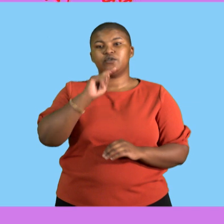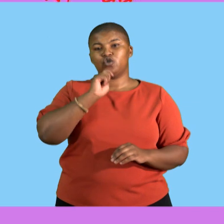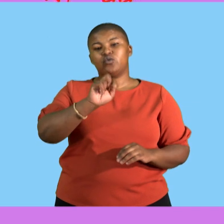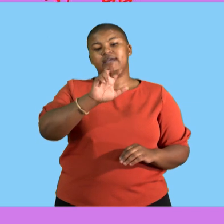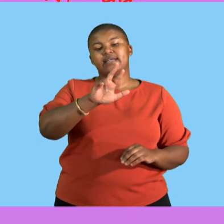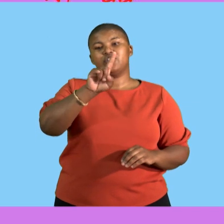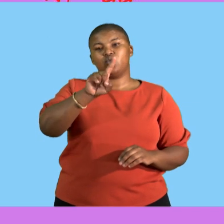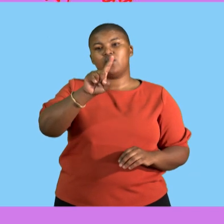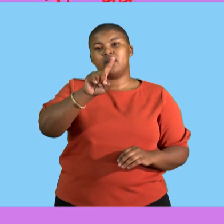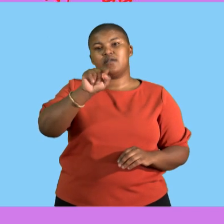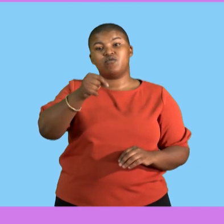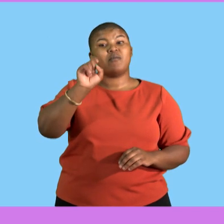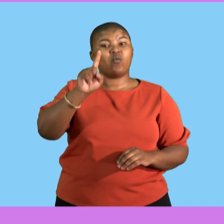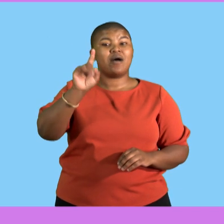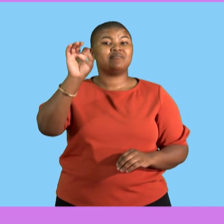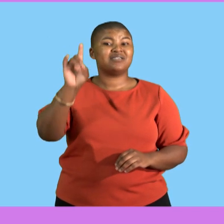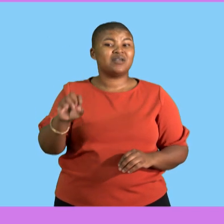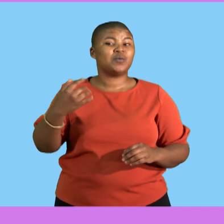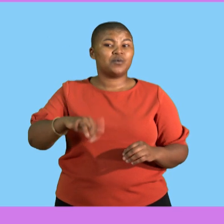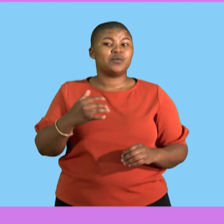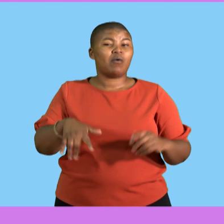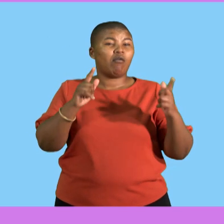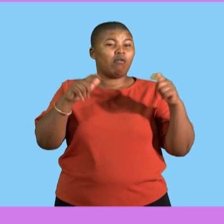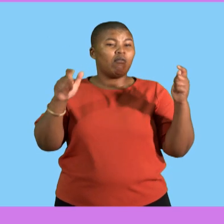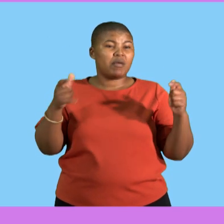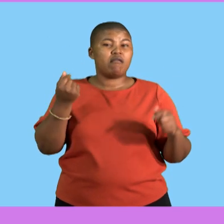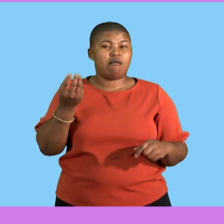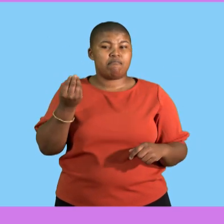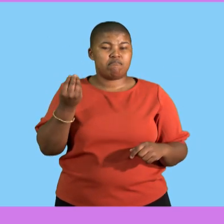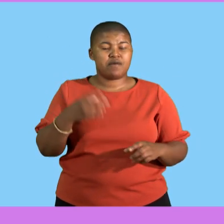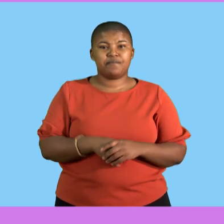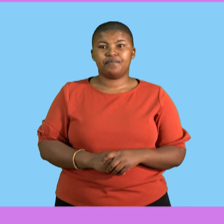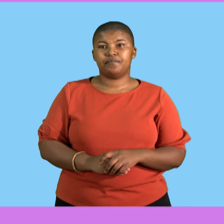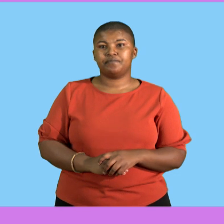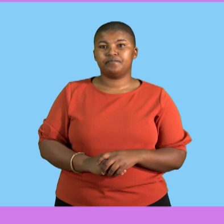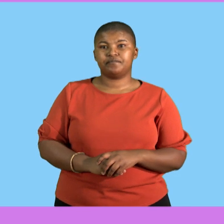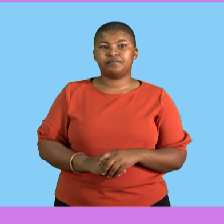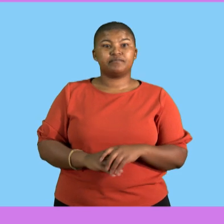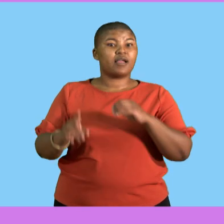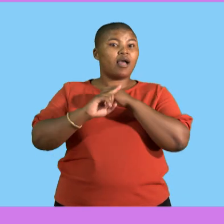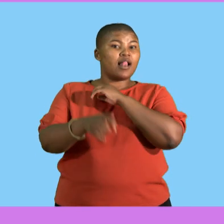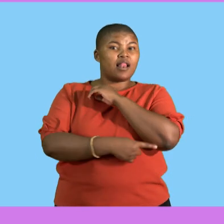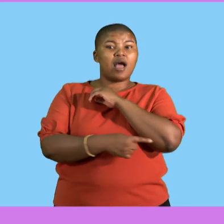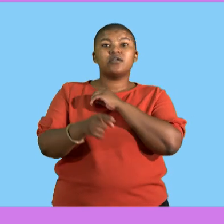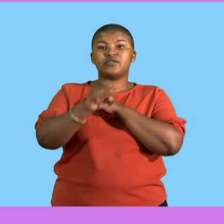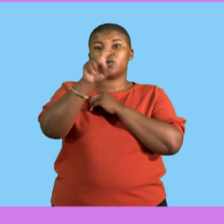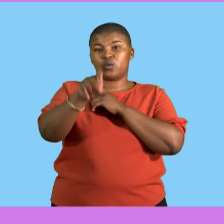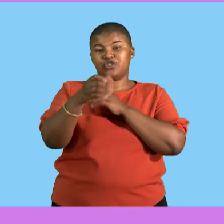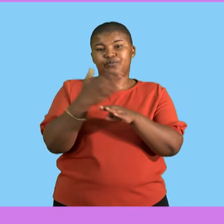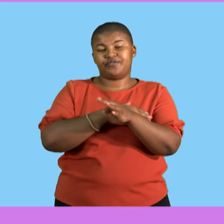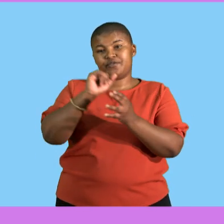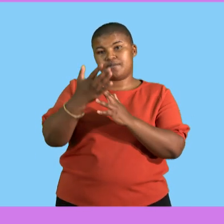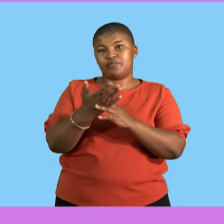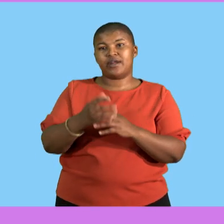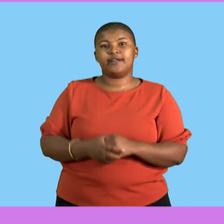is quite a lot. Let's look at the last question before we take a break. The shop around the corner